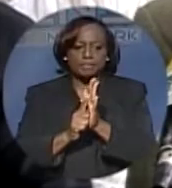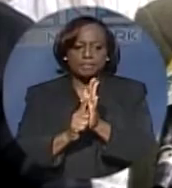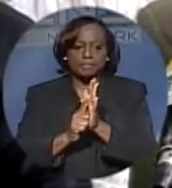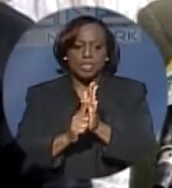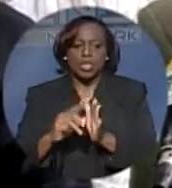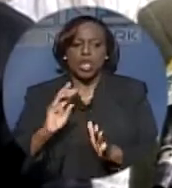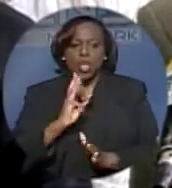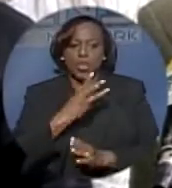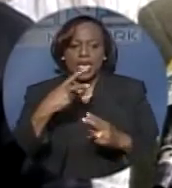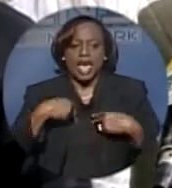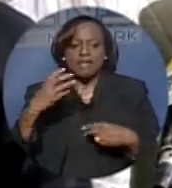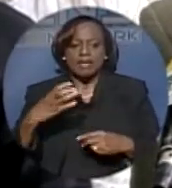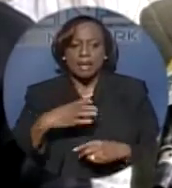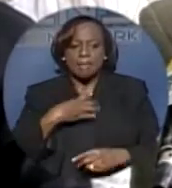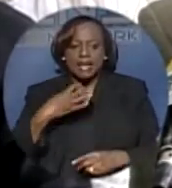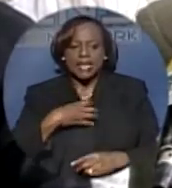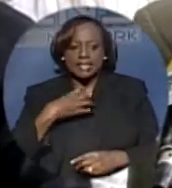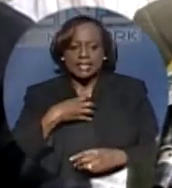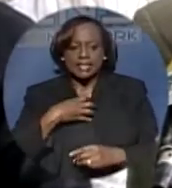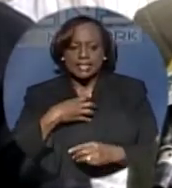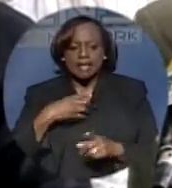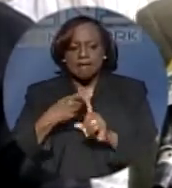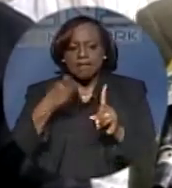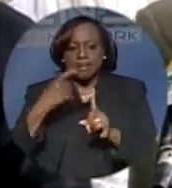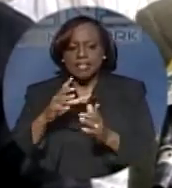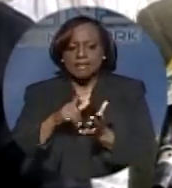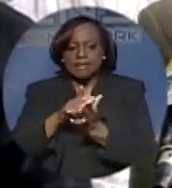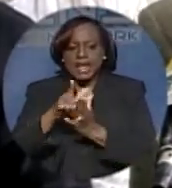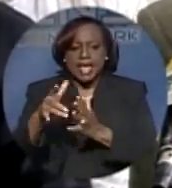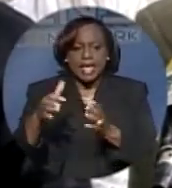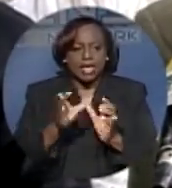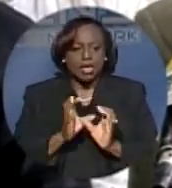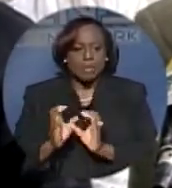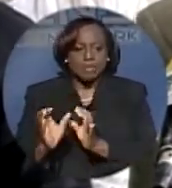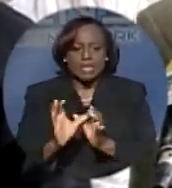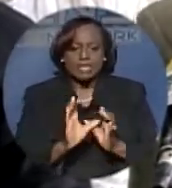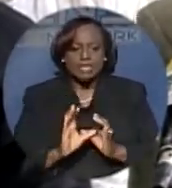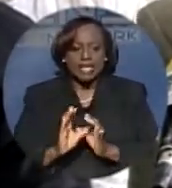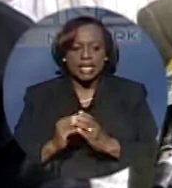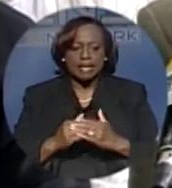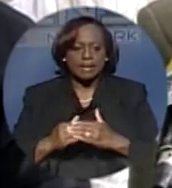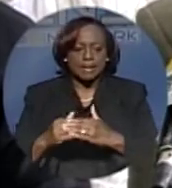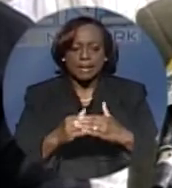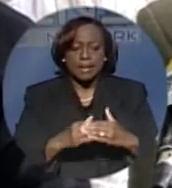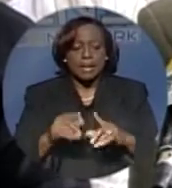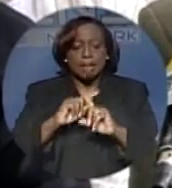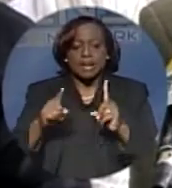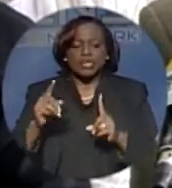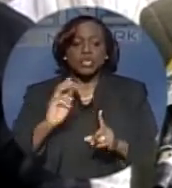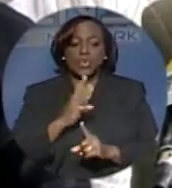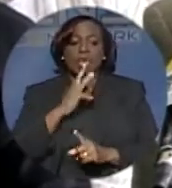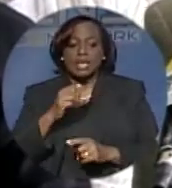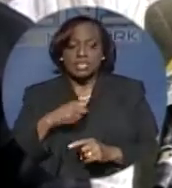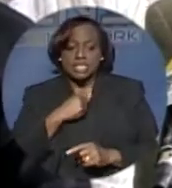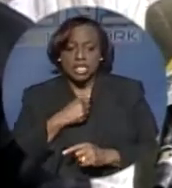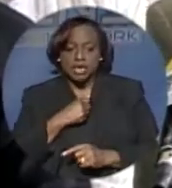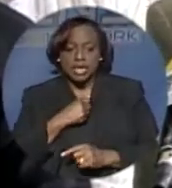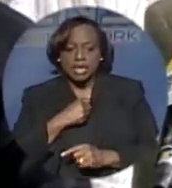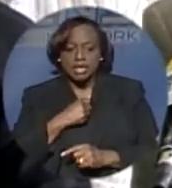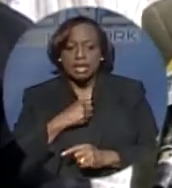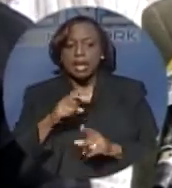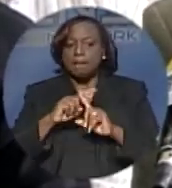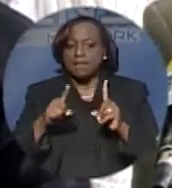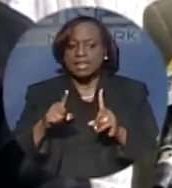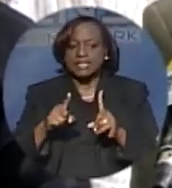flying community, we are apologetic for those inconvenience costs, but those inconvenience were not